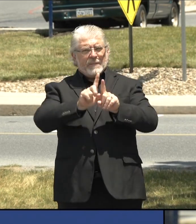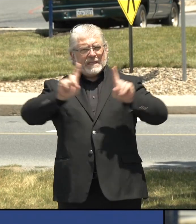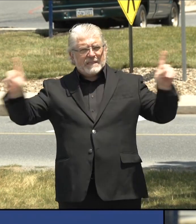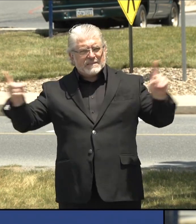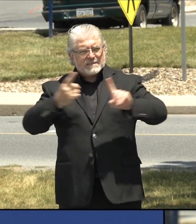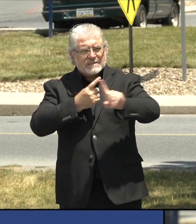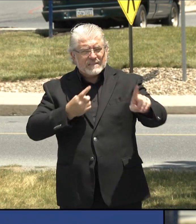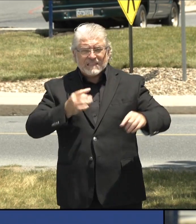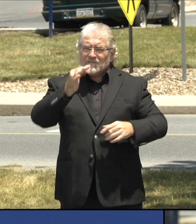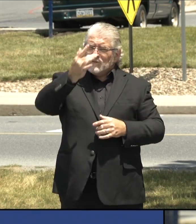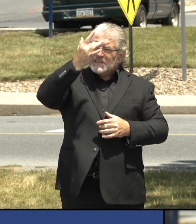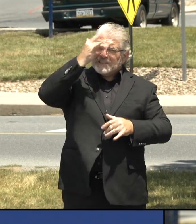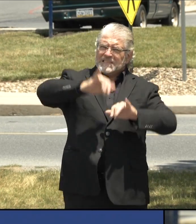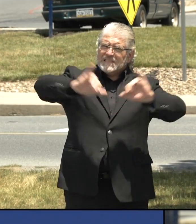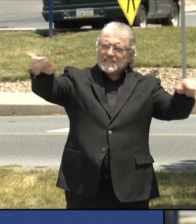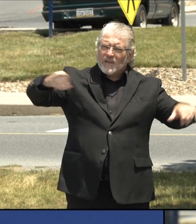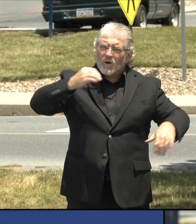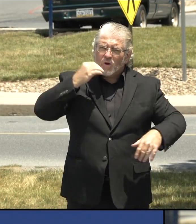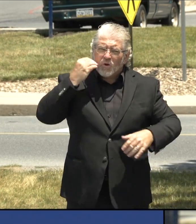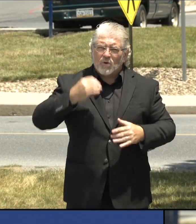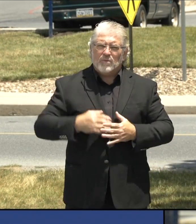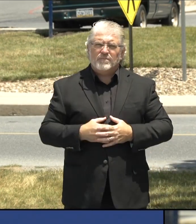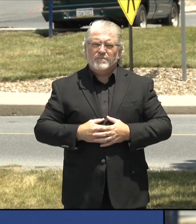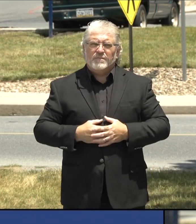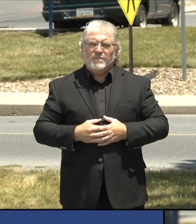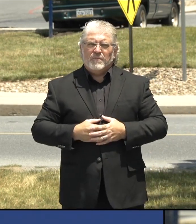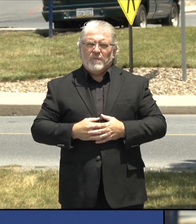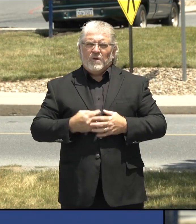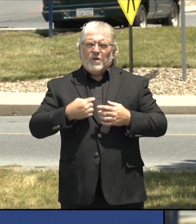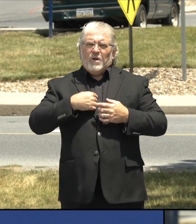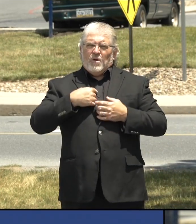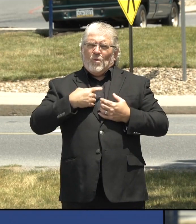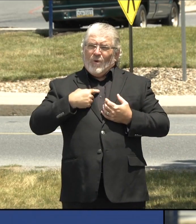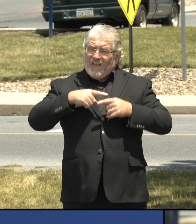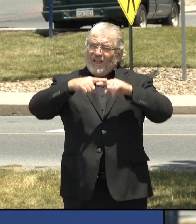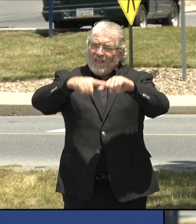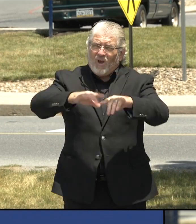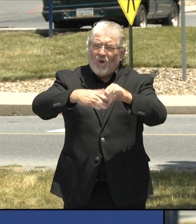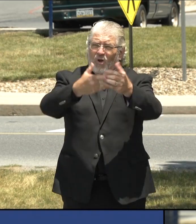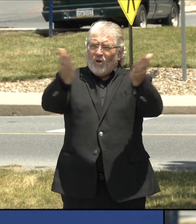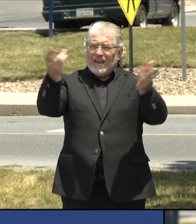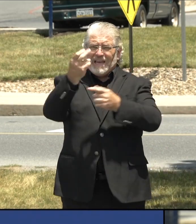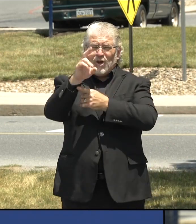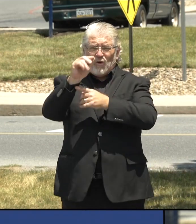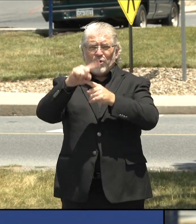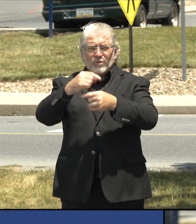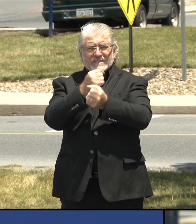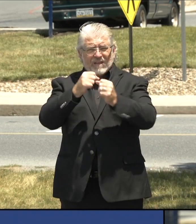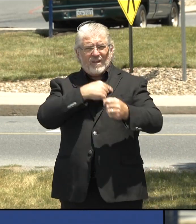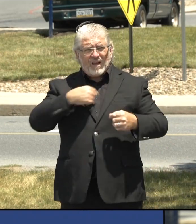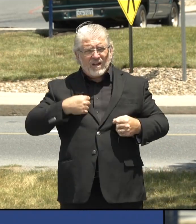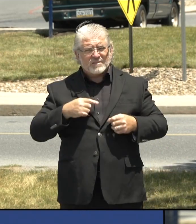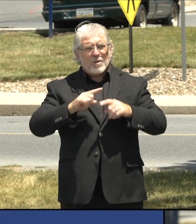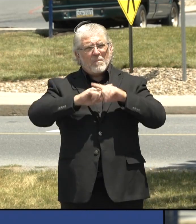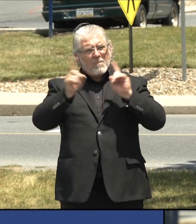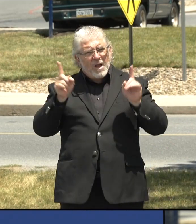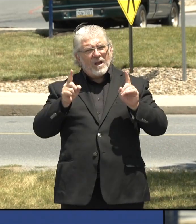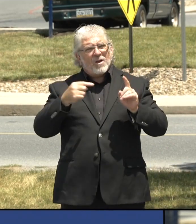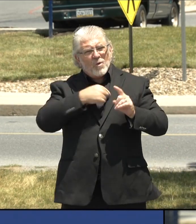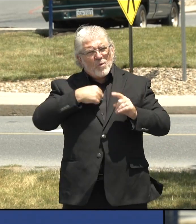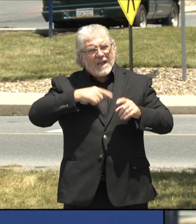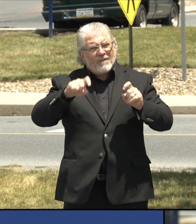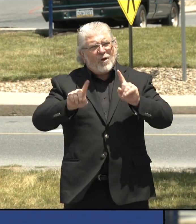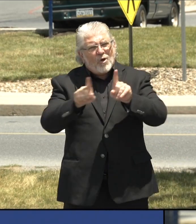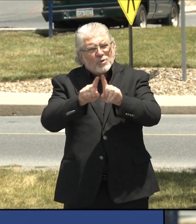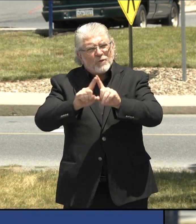we don't have to rely on our heroes to bail us out when we don't live up to the things that we need to